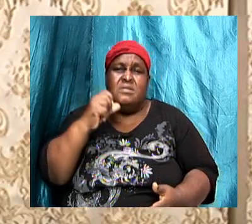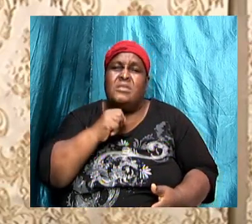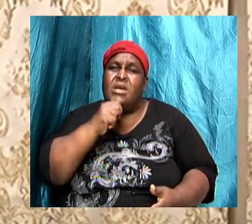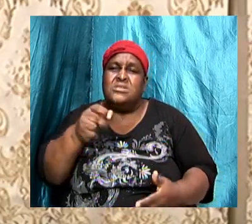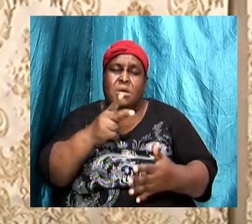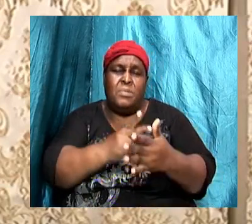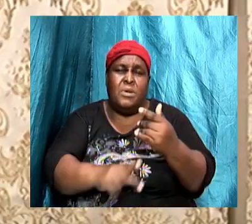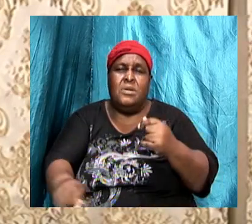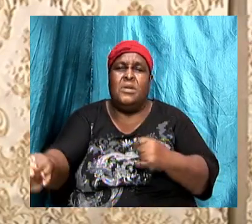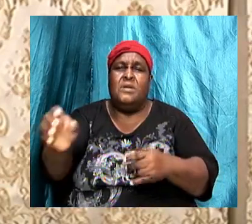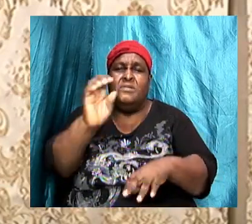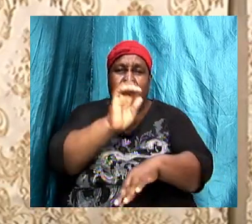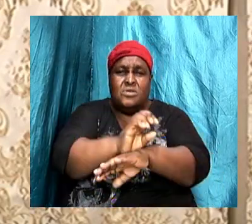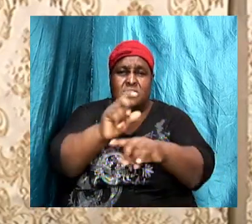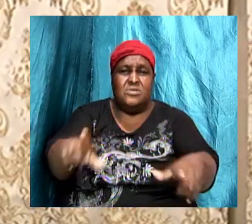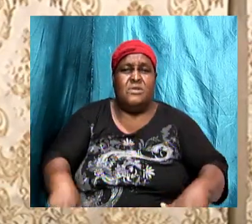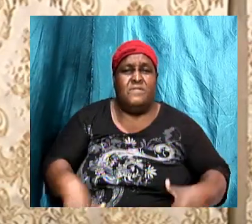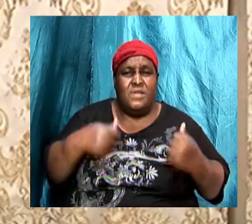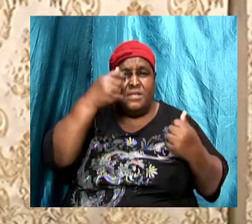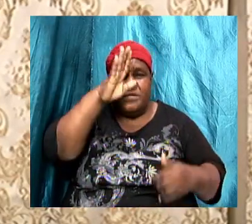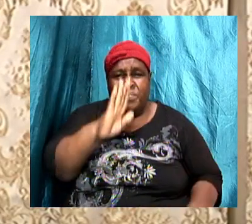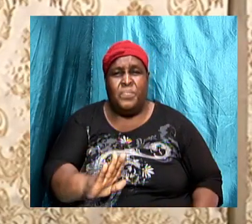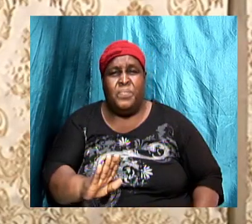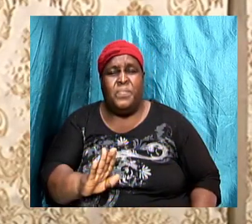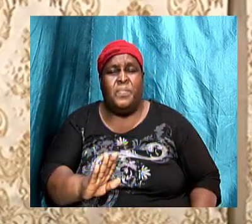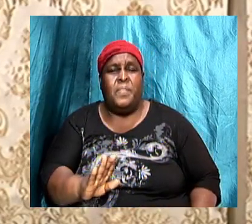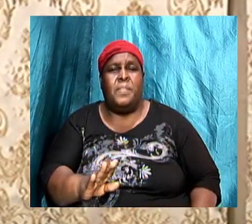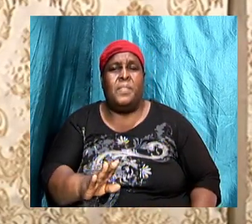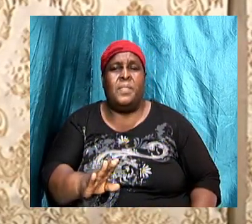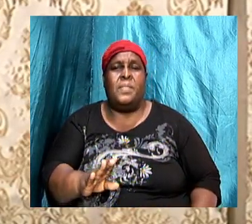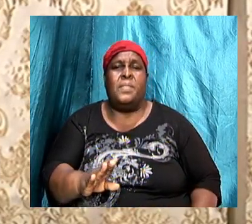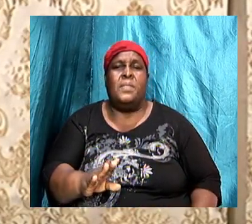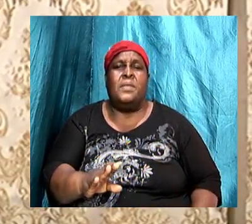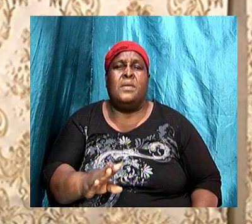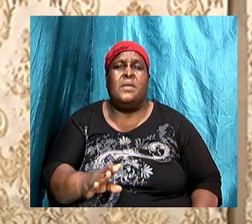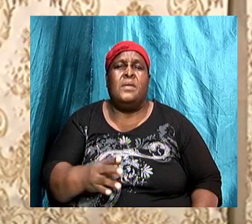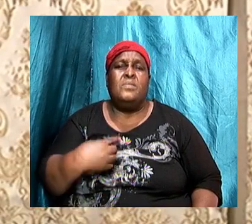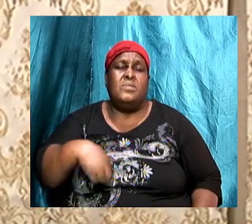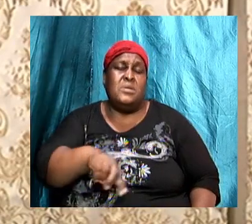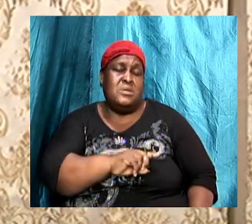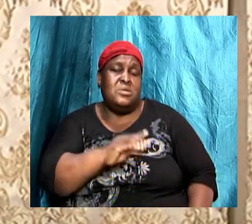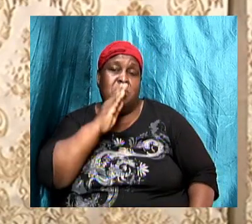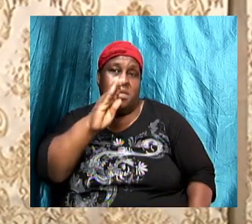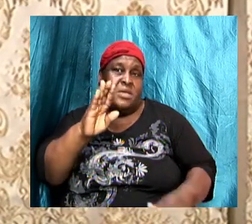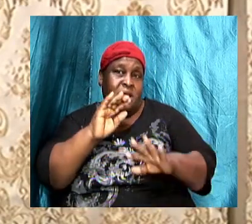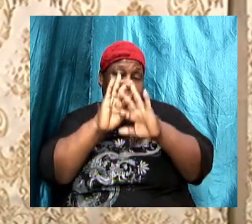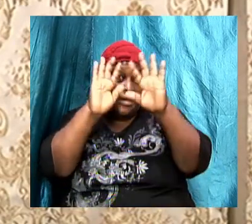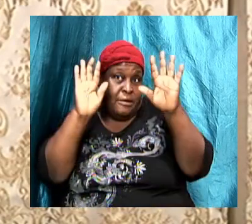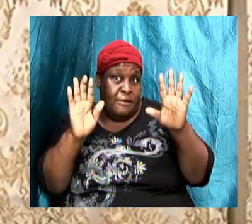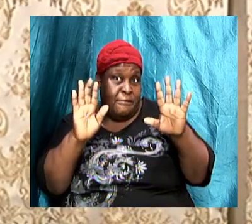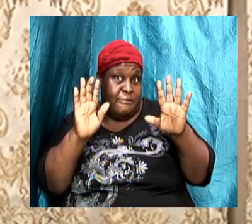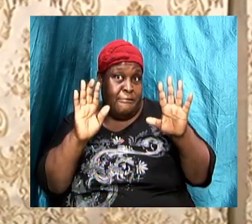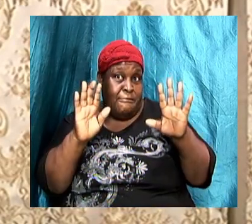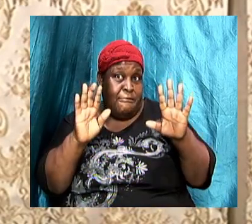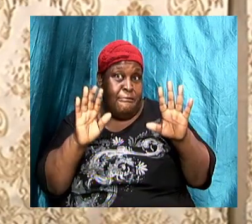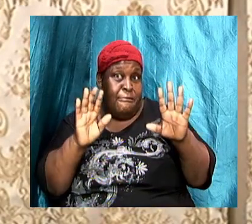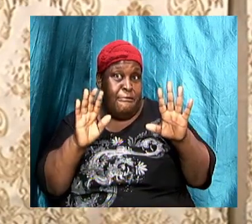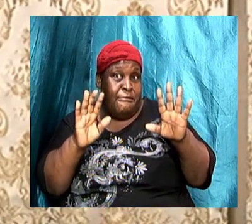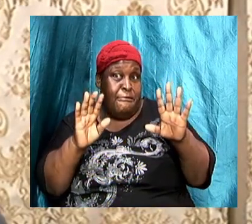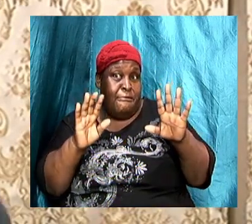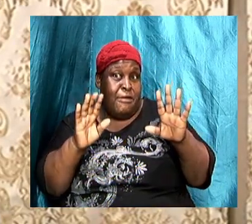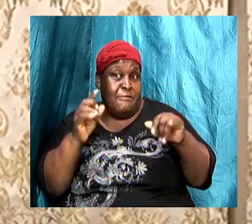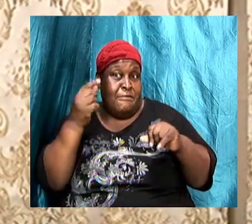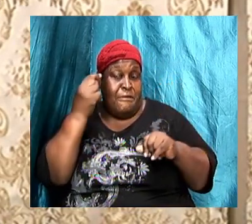of the living God. So we need to get our perspectives clear. We need to have a long trajectory.